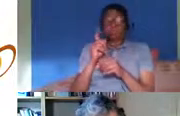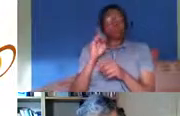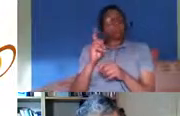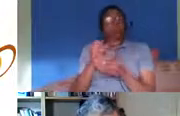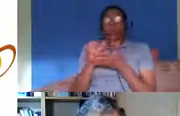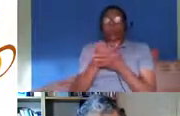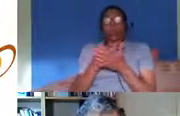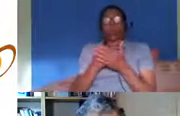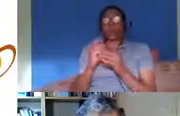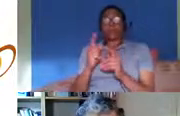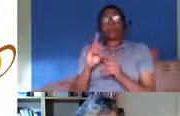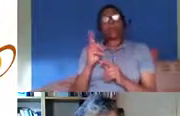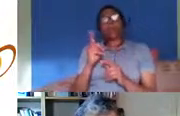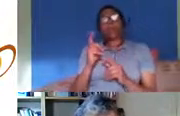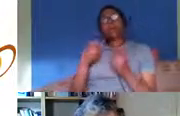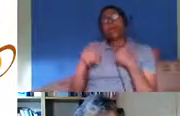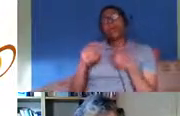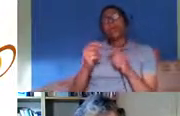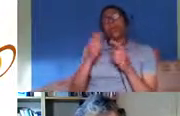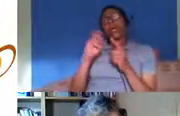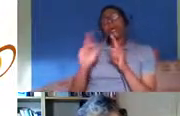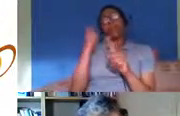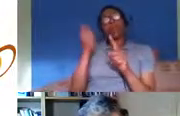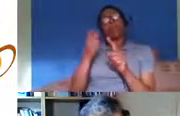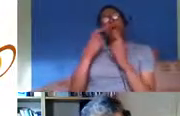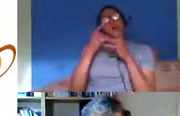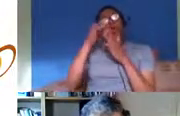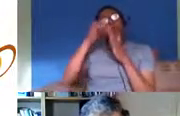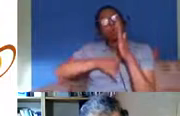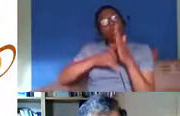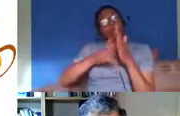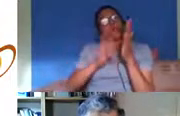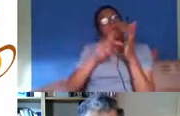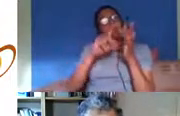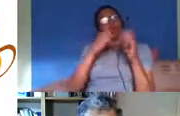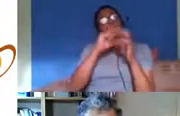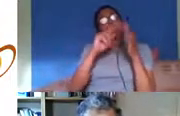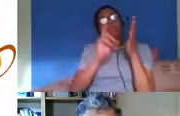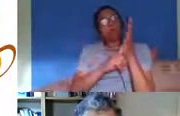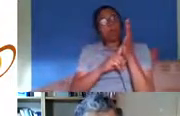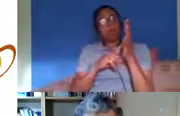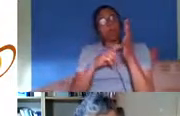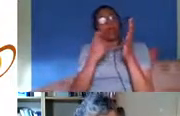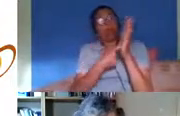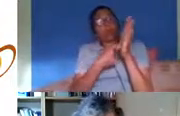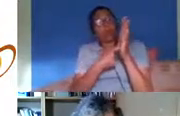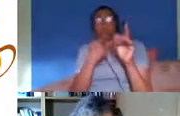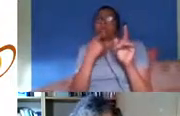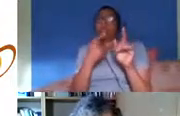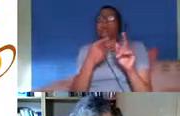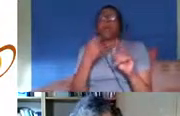nigel dironia did for us is that actually the black and minority groups are more likely to experience housing